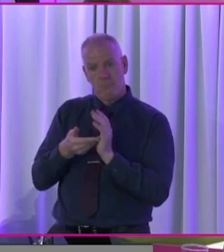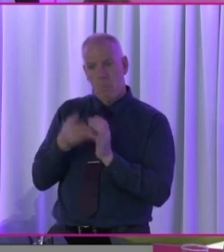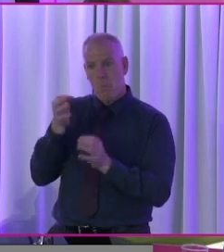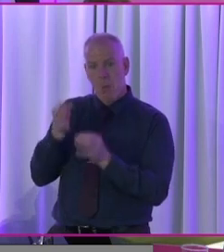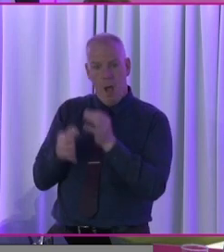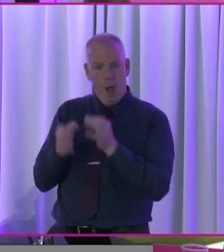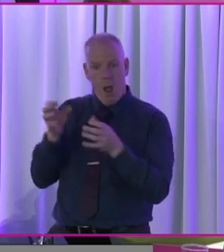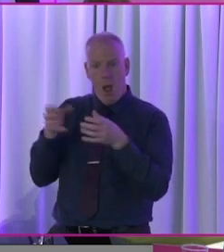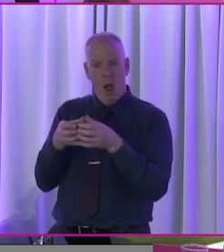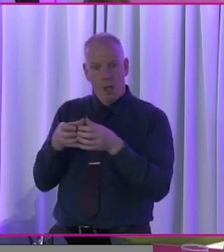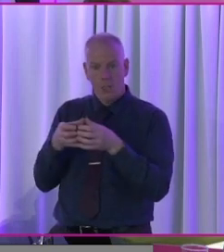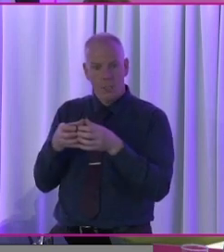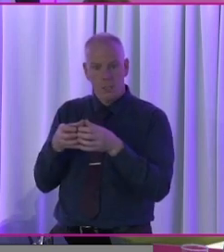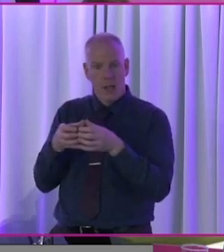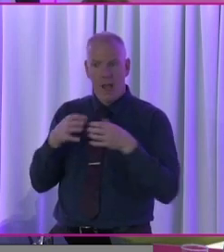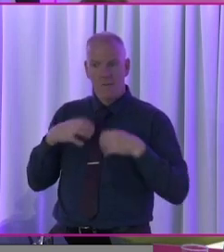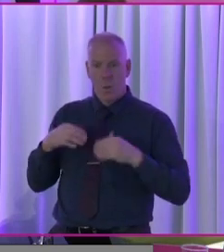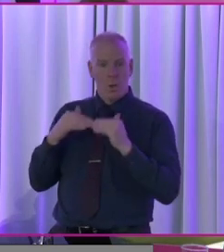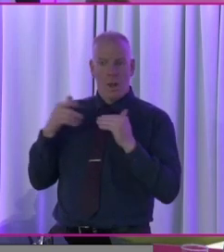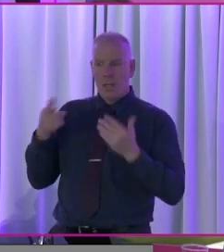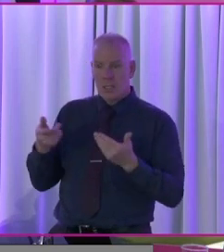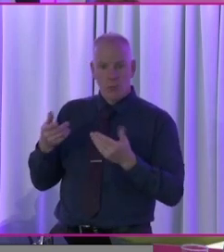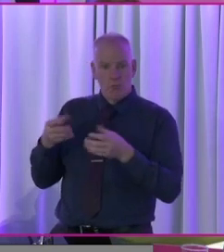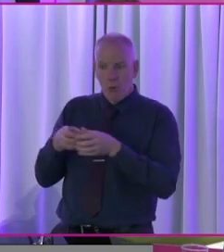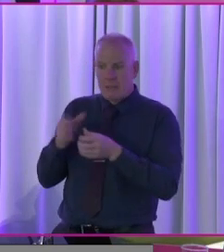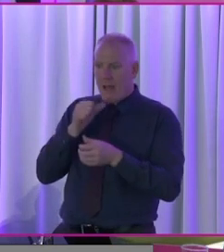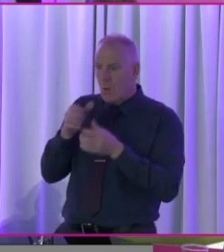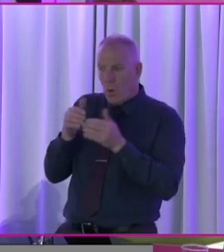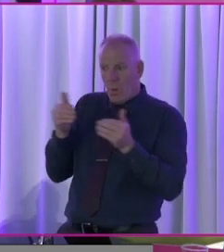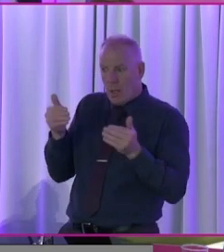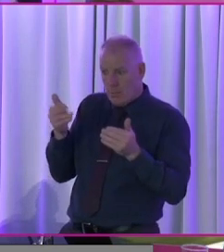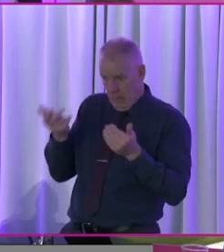whatever, who wouldn't really have equality? Thanks very much.